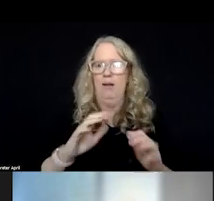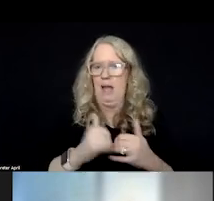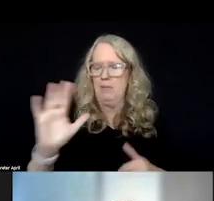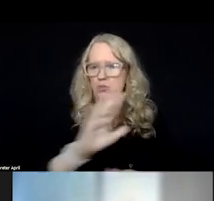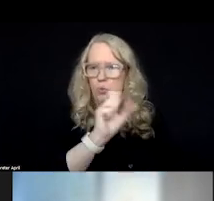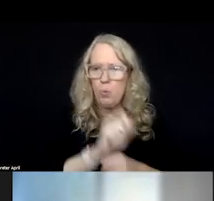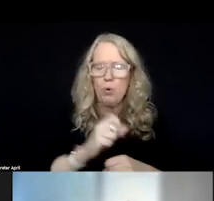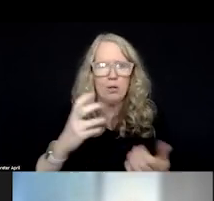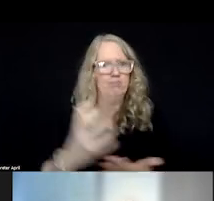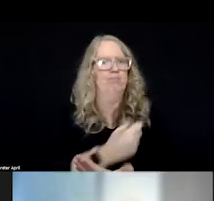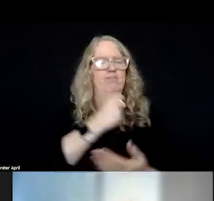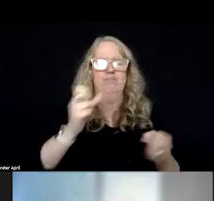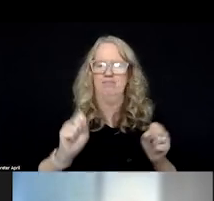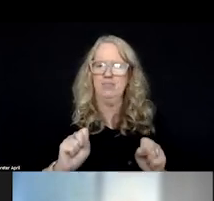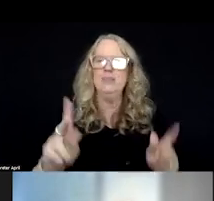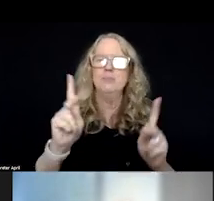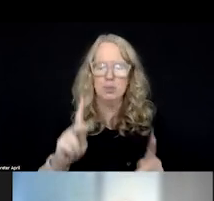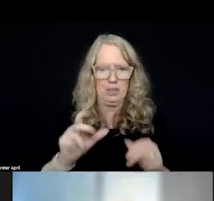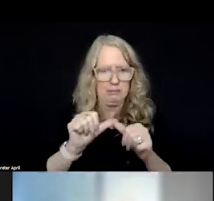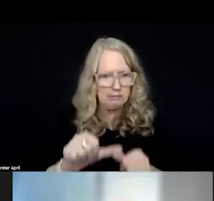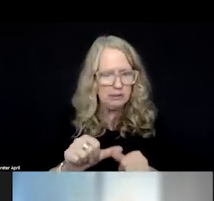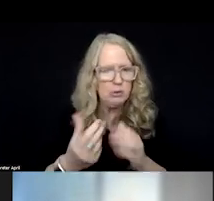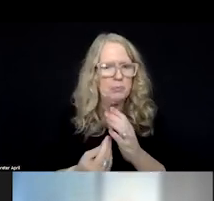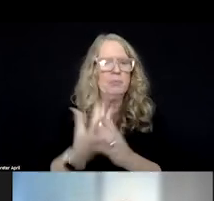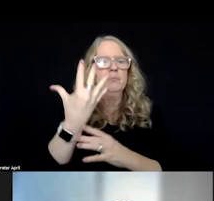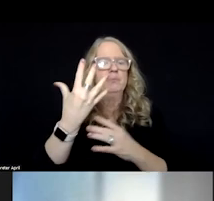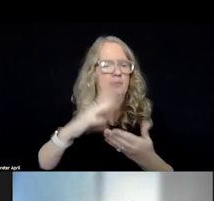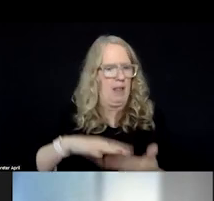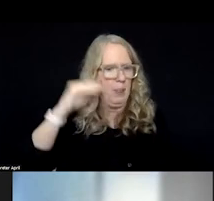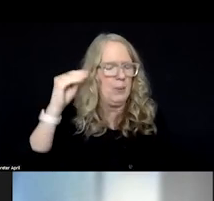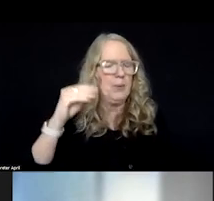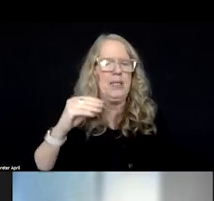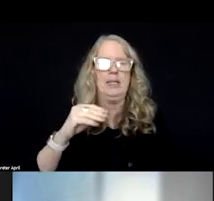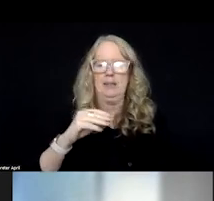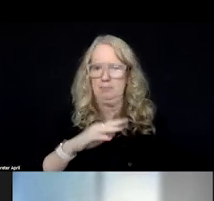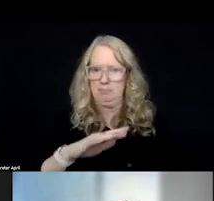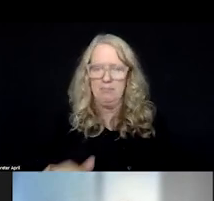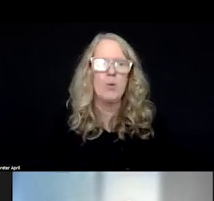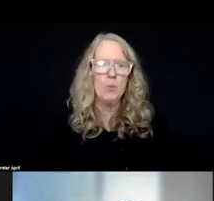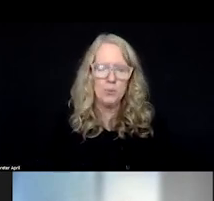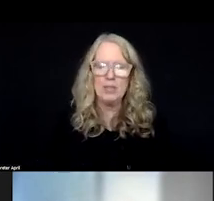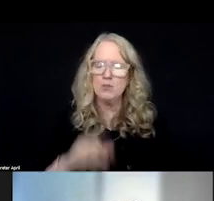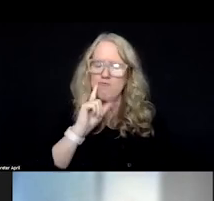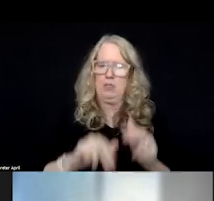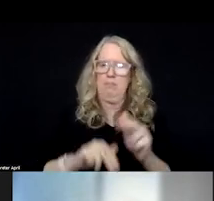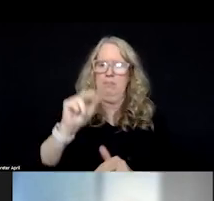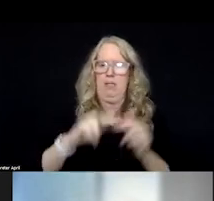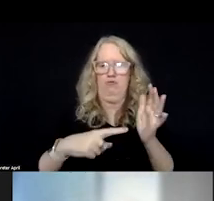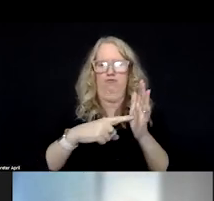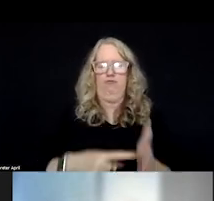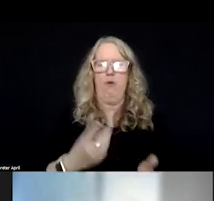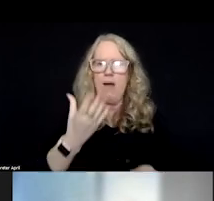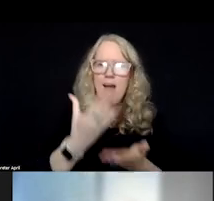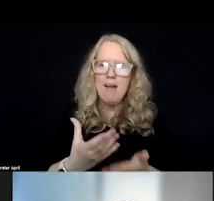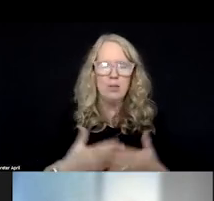still the opportunity to continue evolving and learning and addressing gaps and building those evidence-based practices. So